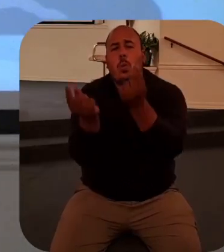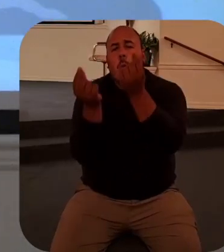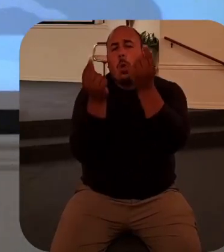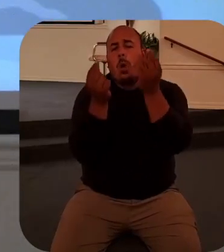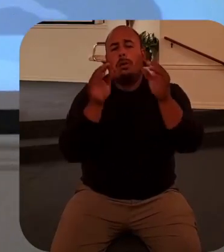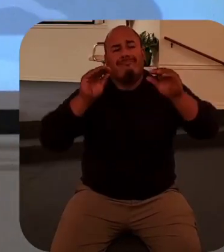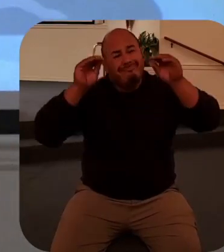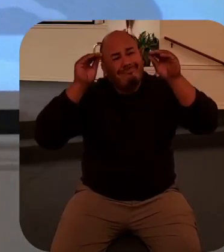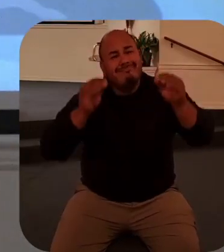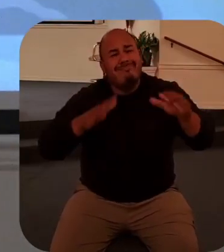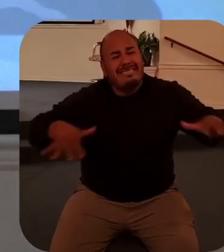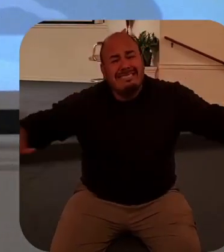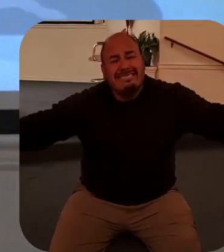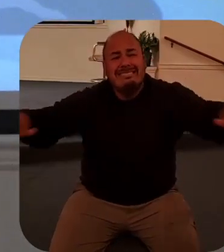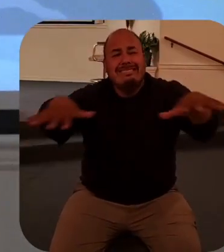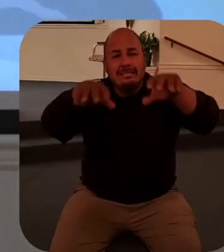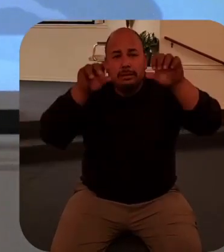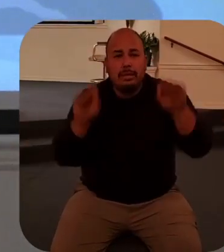one could even hope for